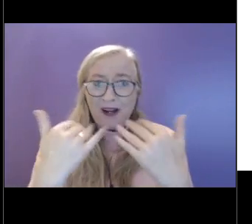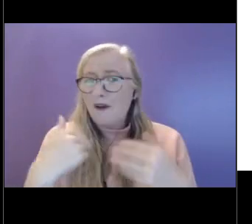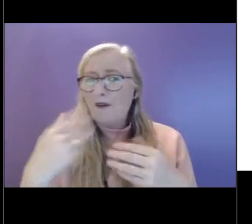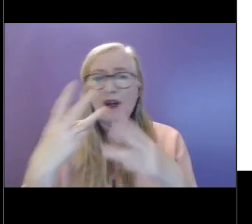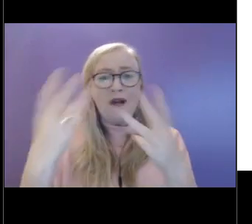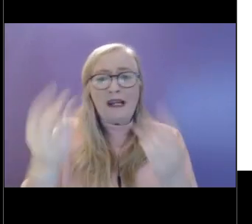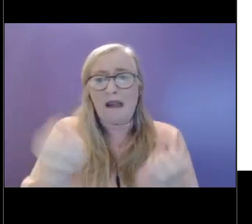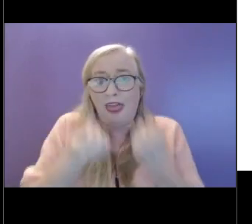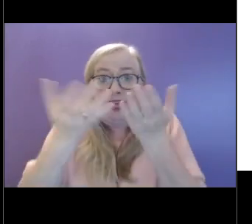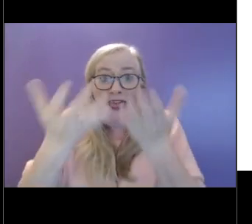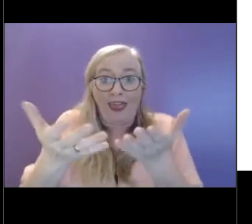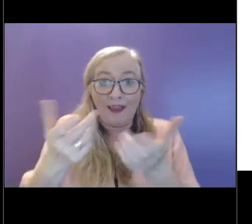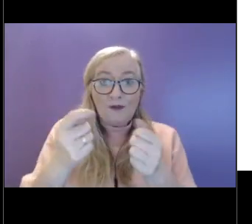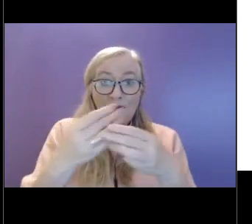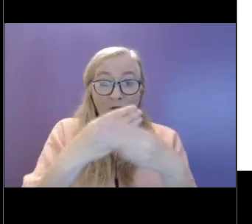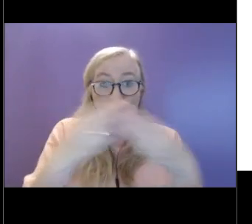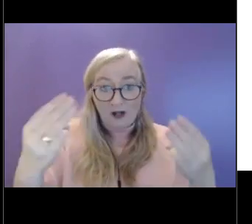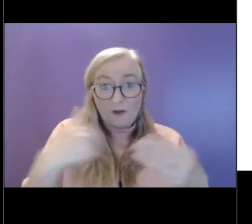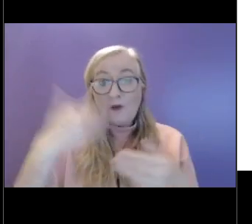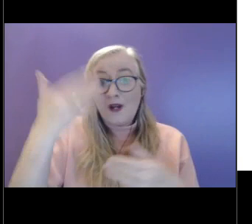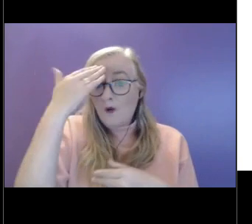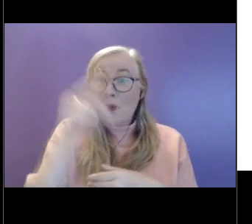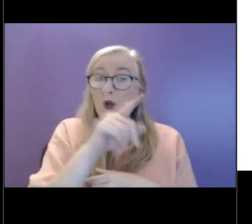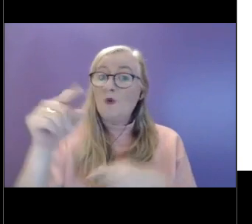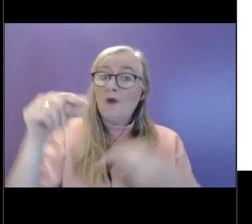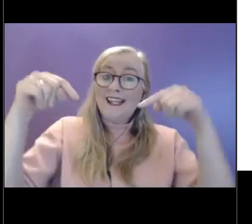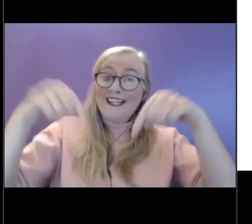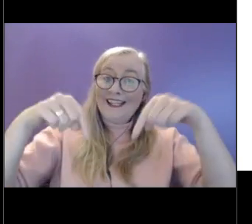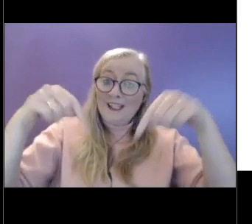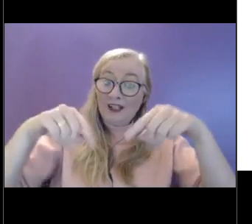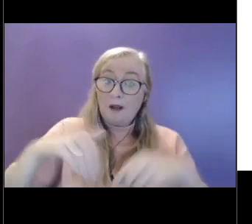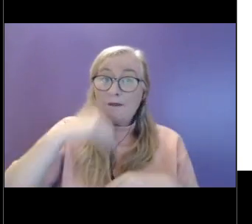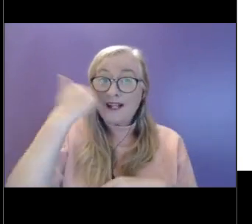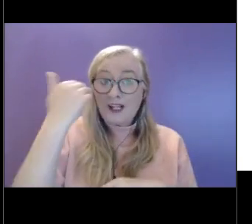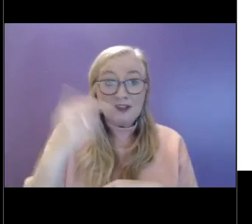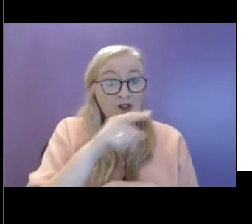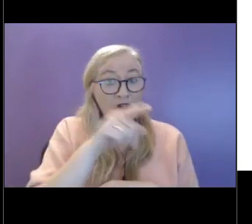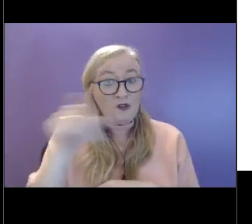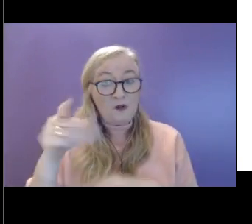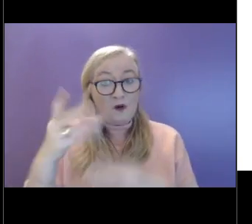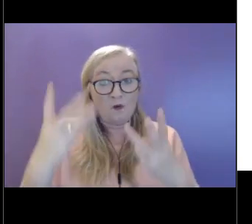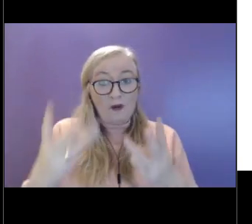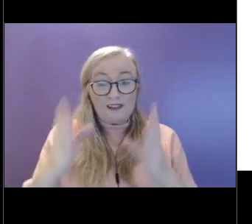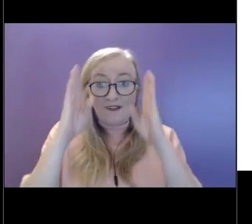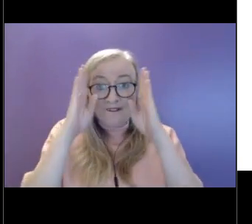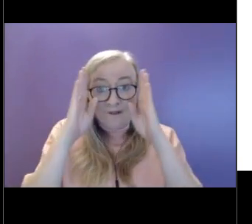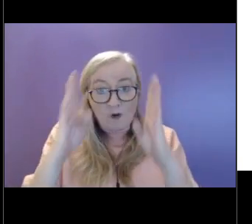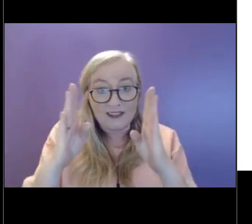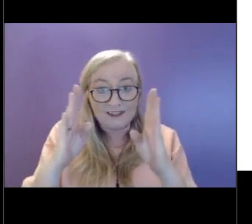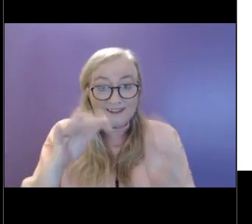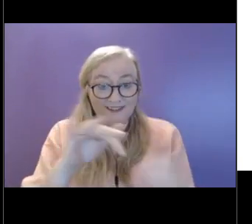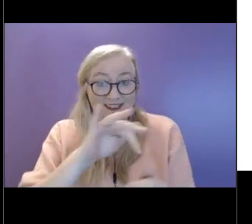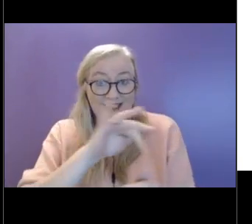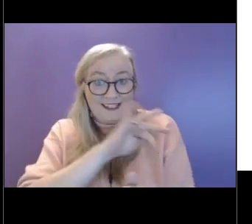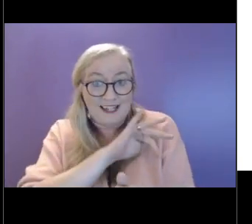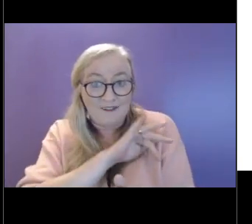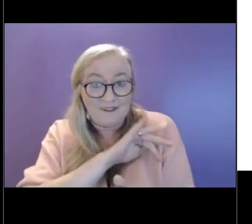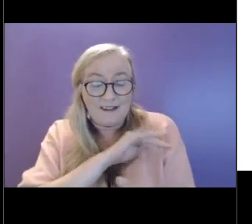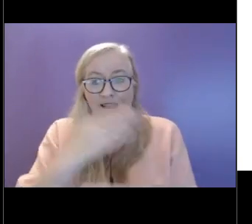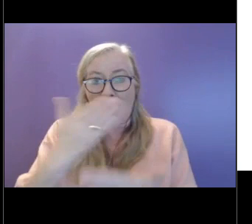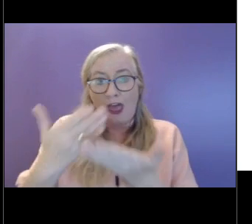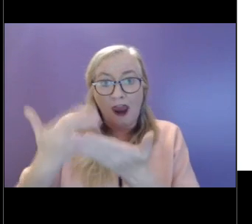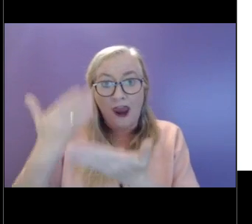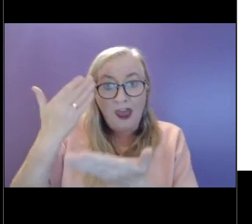we are assuming that everyone's coming here because you would like to focus a little bit on on yourself, on learning something,